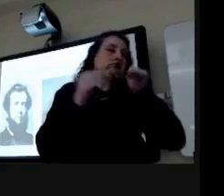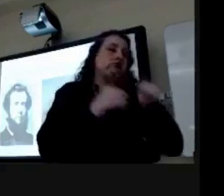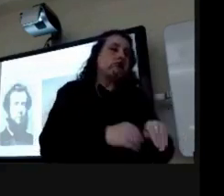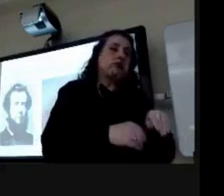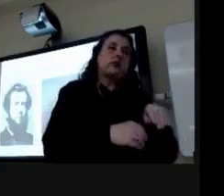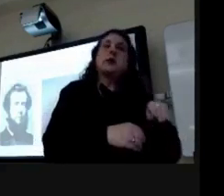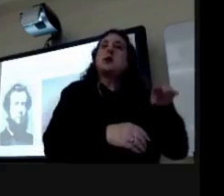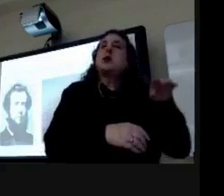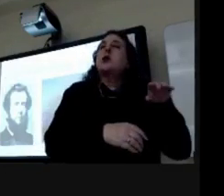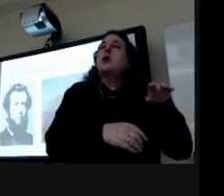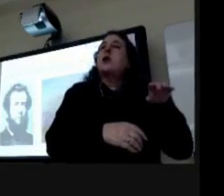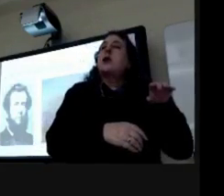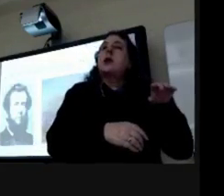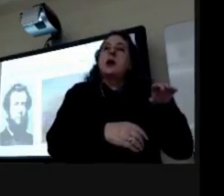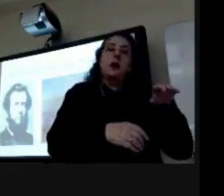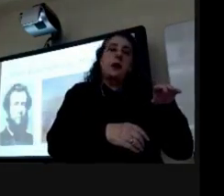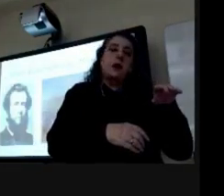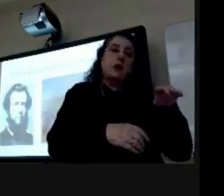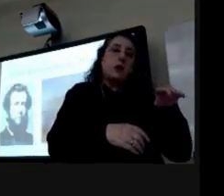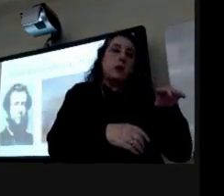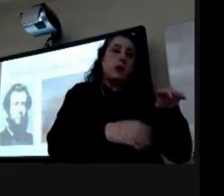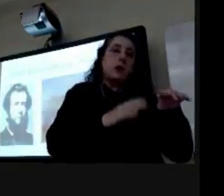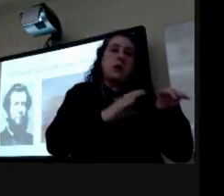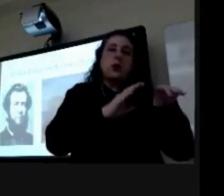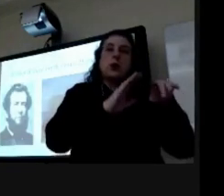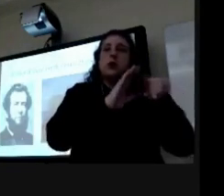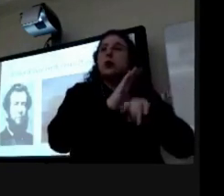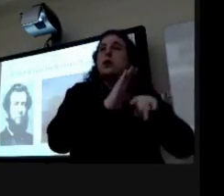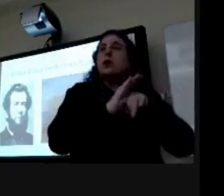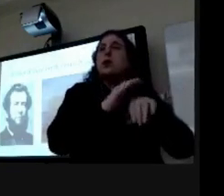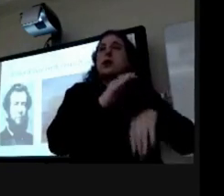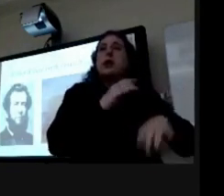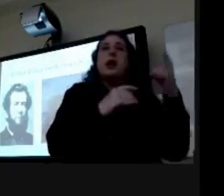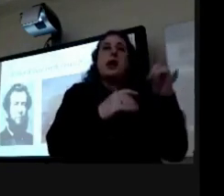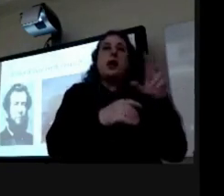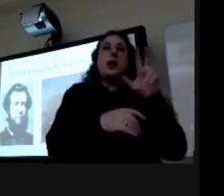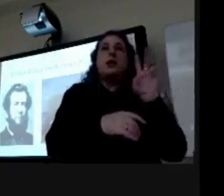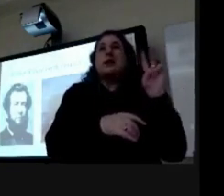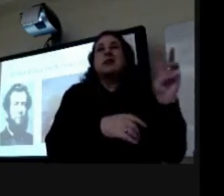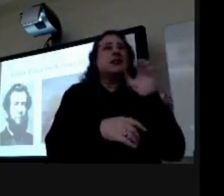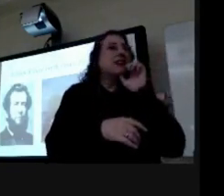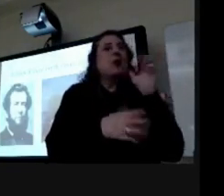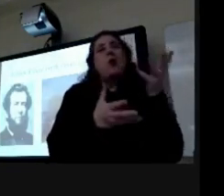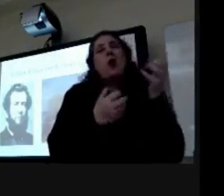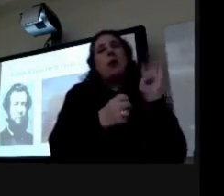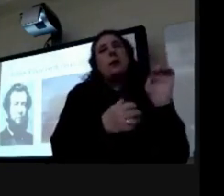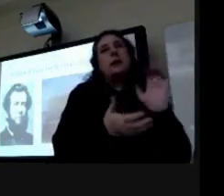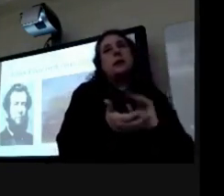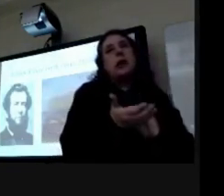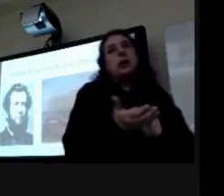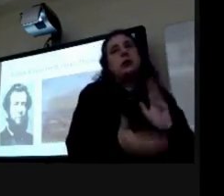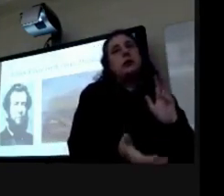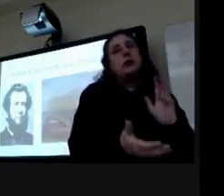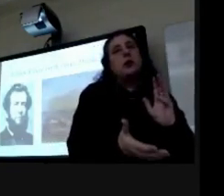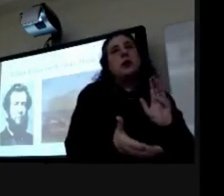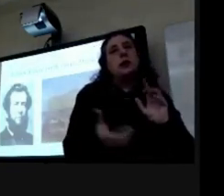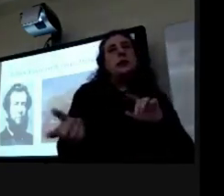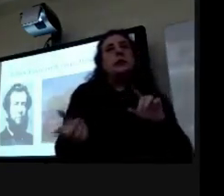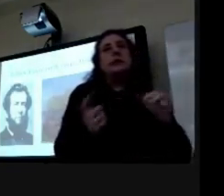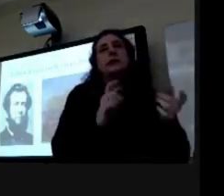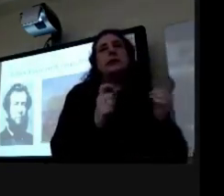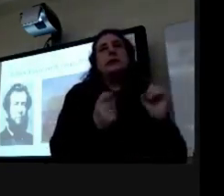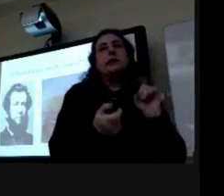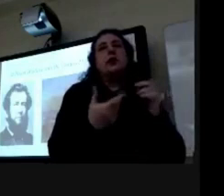1836. he actually didn't like practicing medicine at all he came out here he wanted to